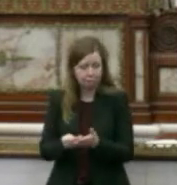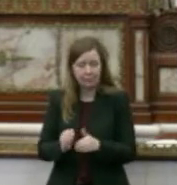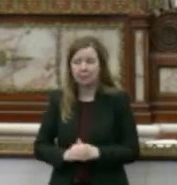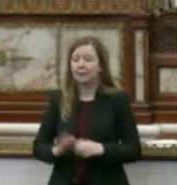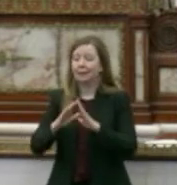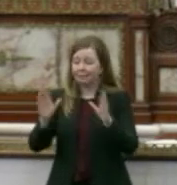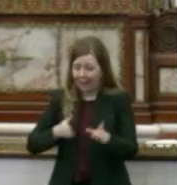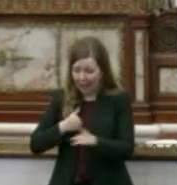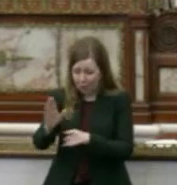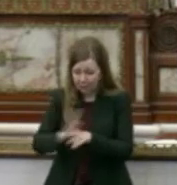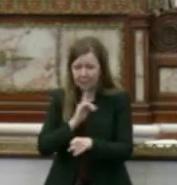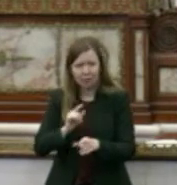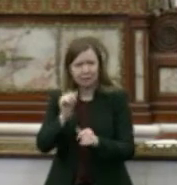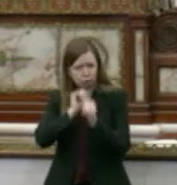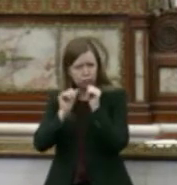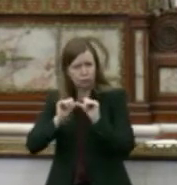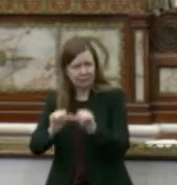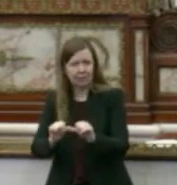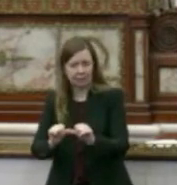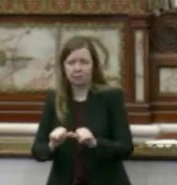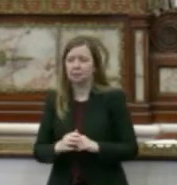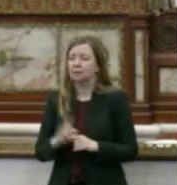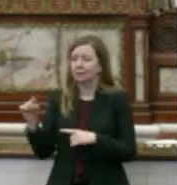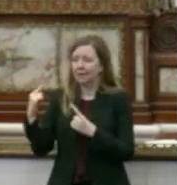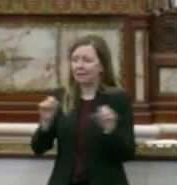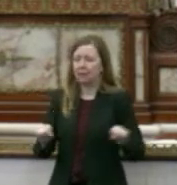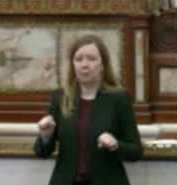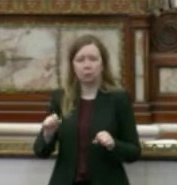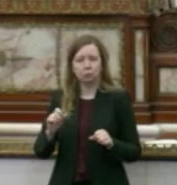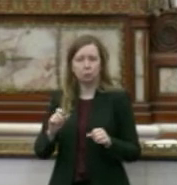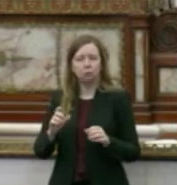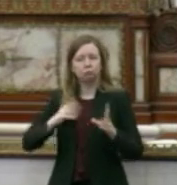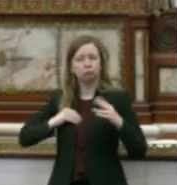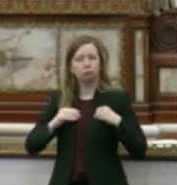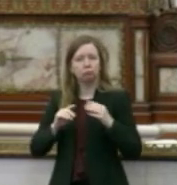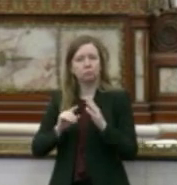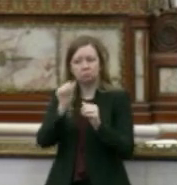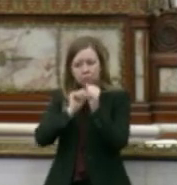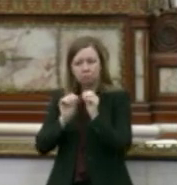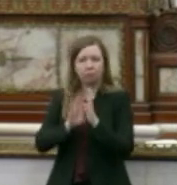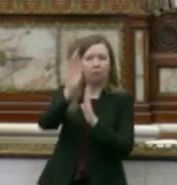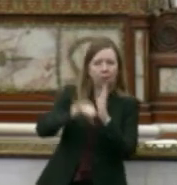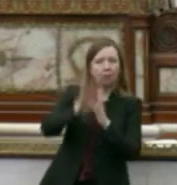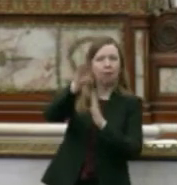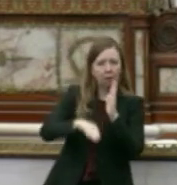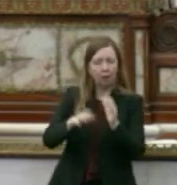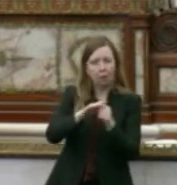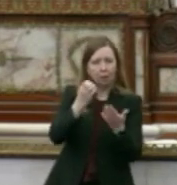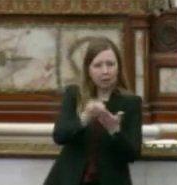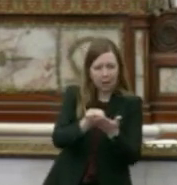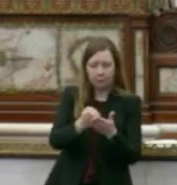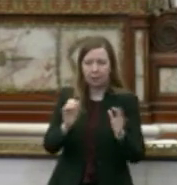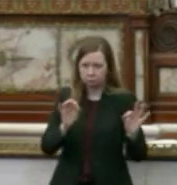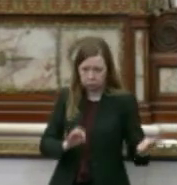sector is a resilient one and has been able to weather ups and downs of the local economy with aplomb, though it has not